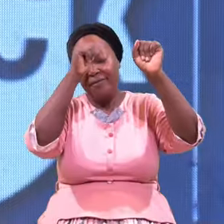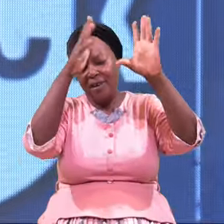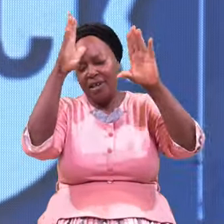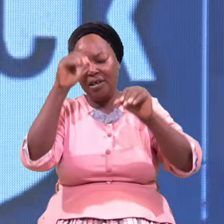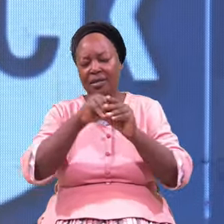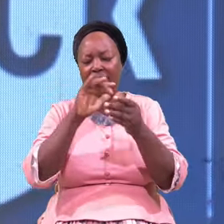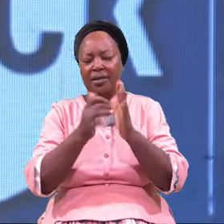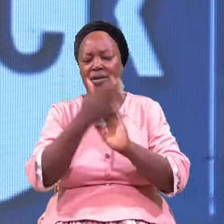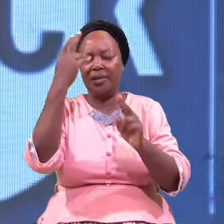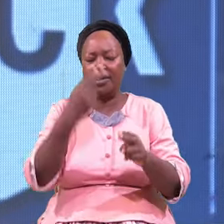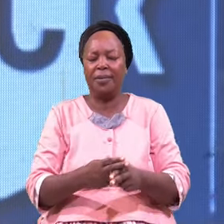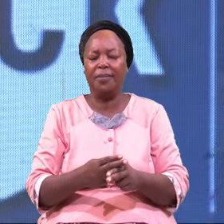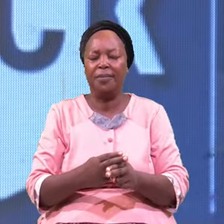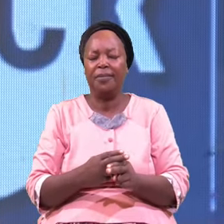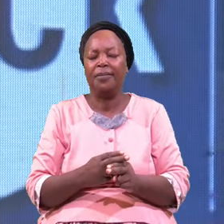Jesus name